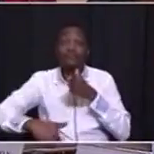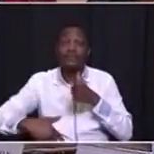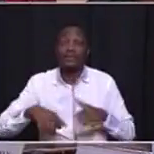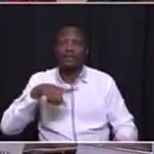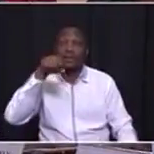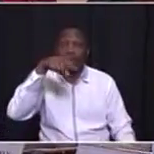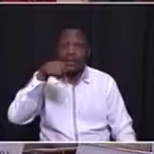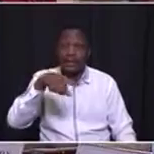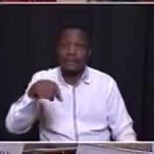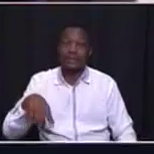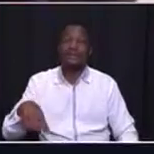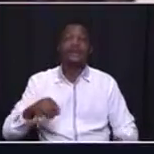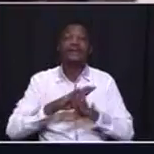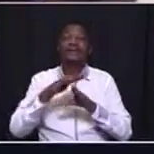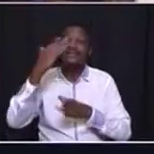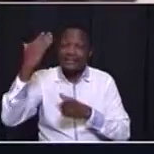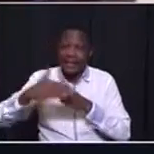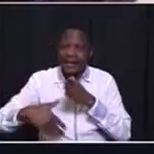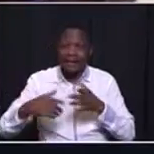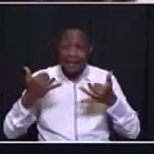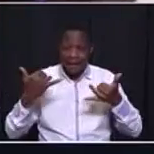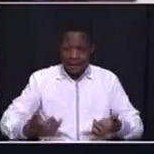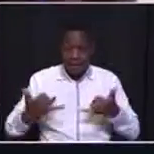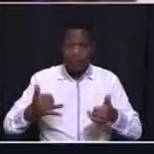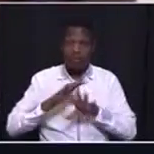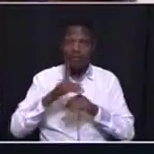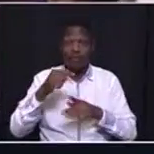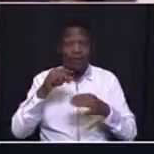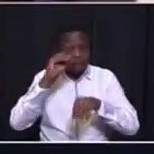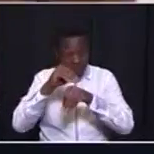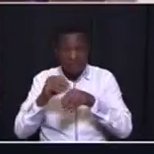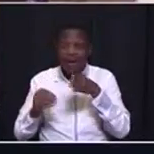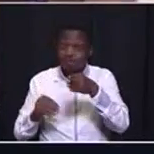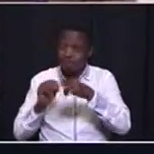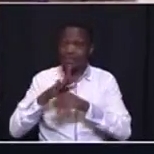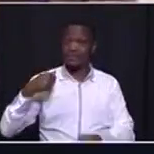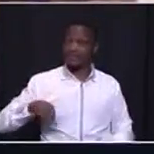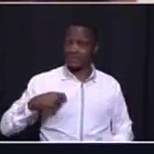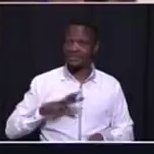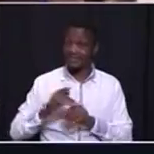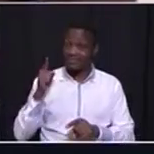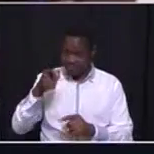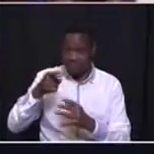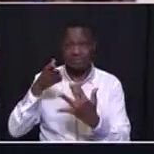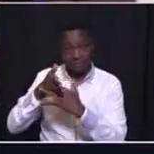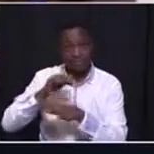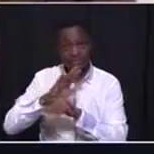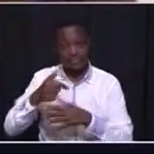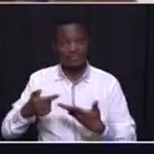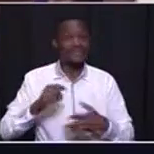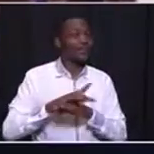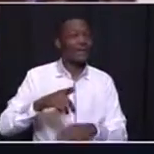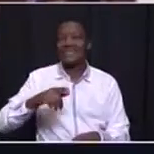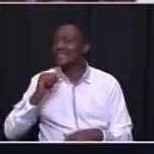to an end with immediate effect when there are problems in municipalities we will move in there whether it's